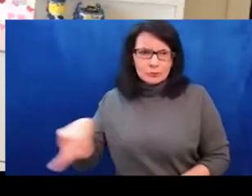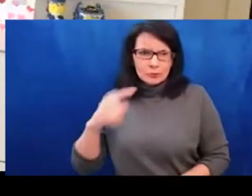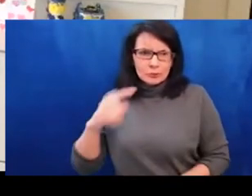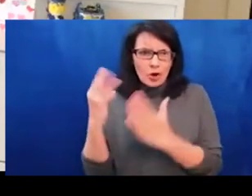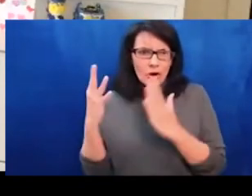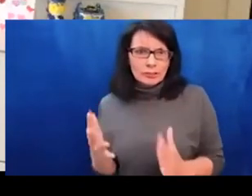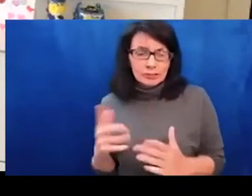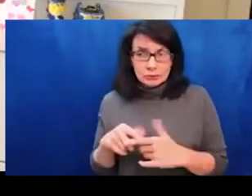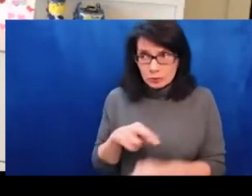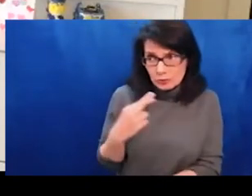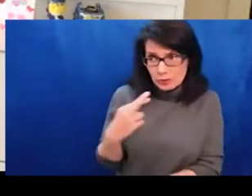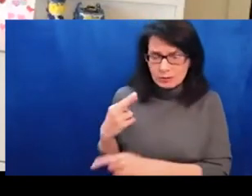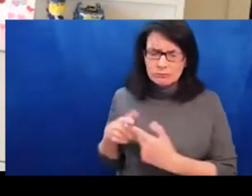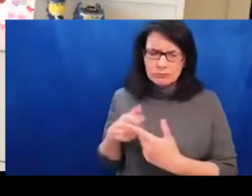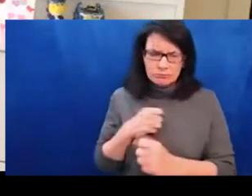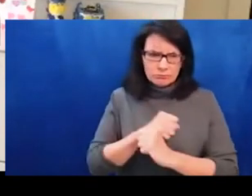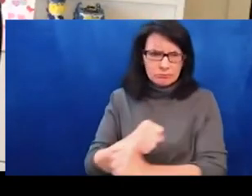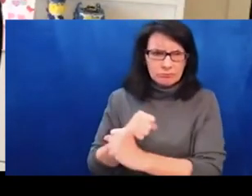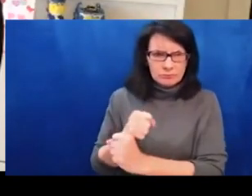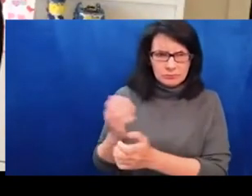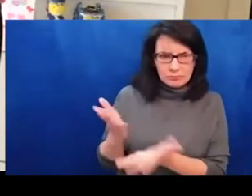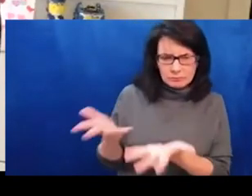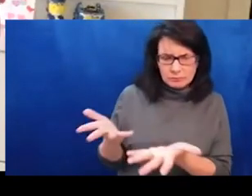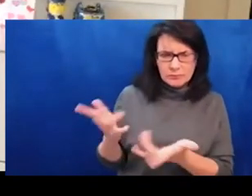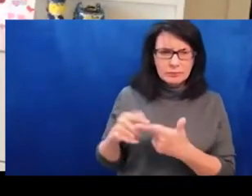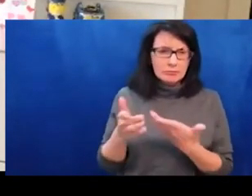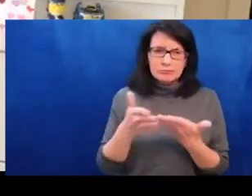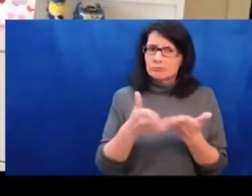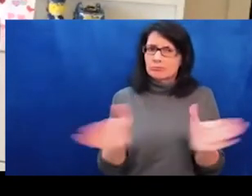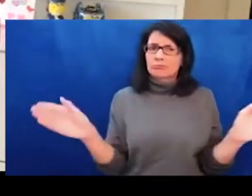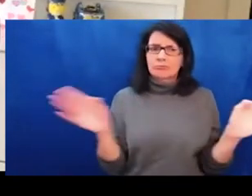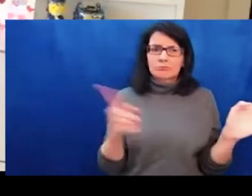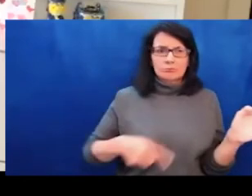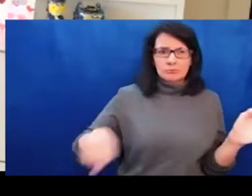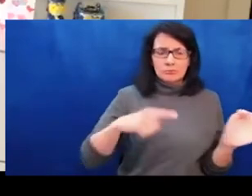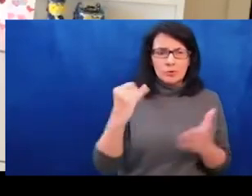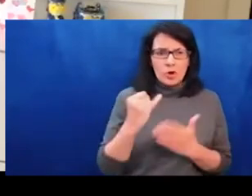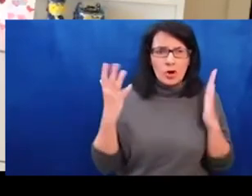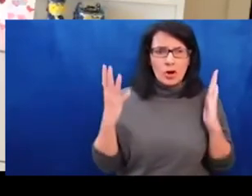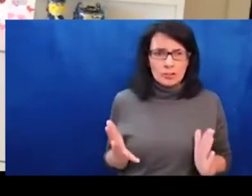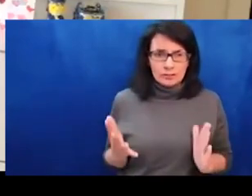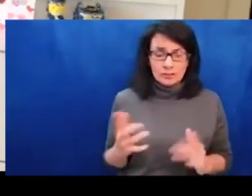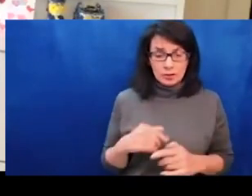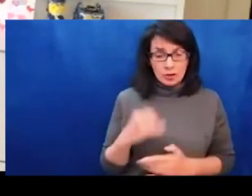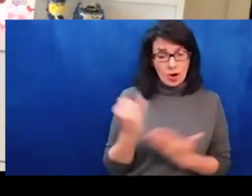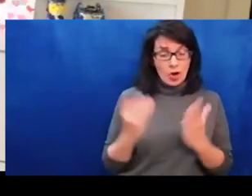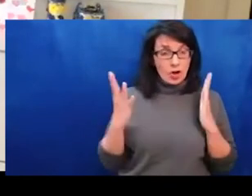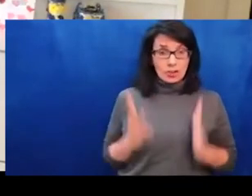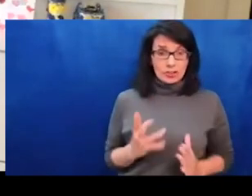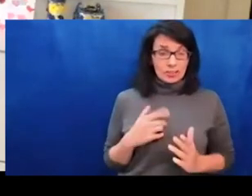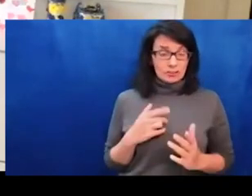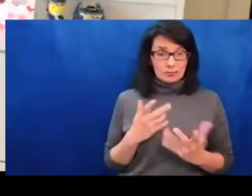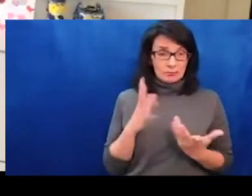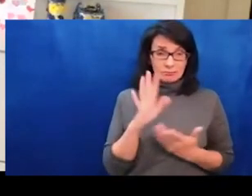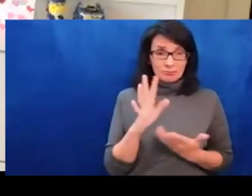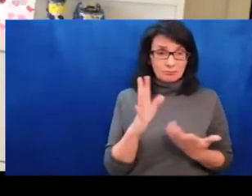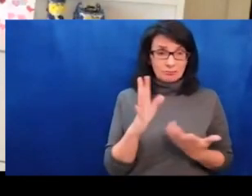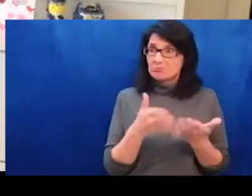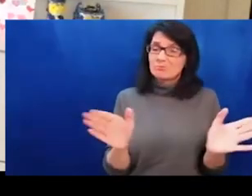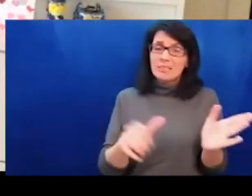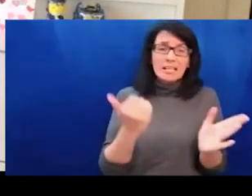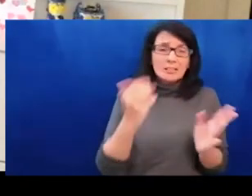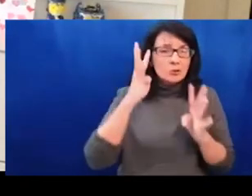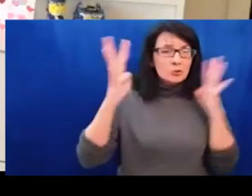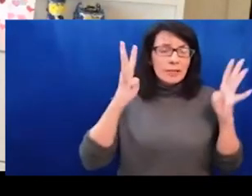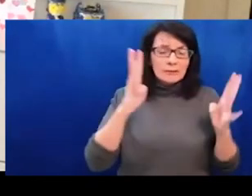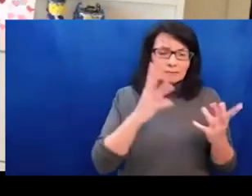and human rights to protect free expression in the U.S. and worldwide. I'm here representing the Artists at Risk Connection, which is a project of